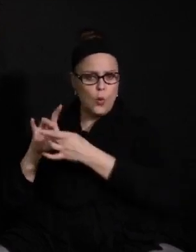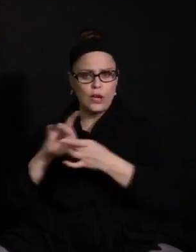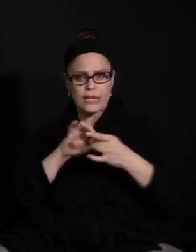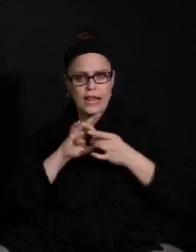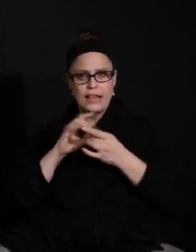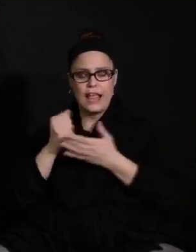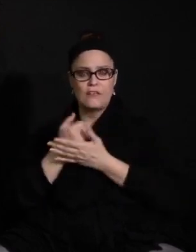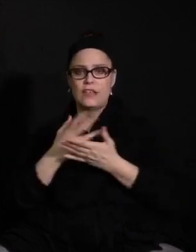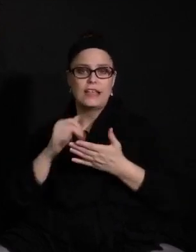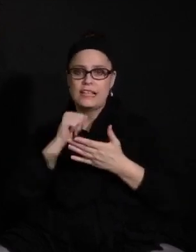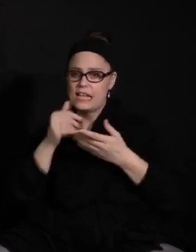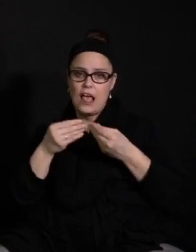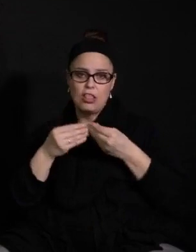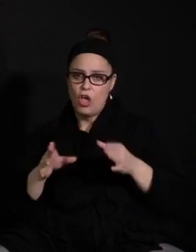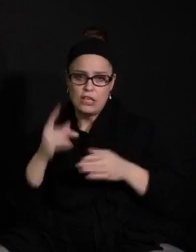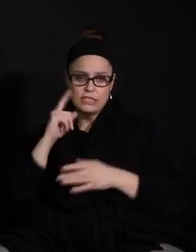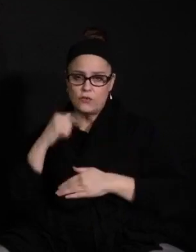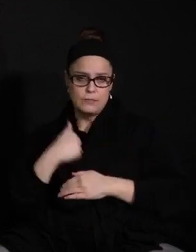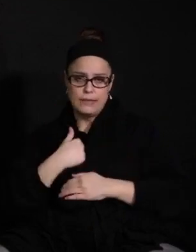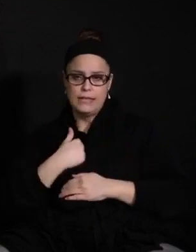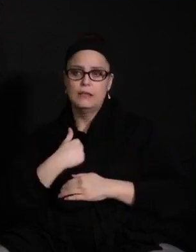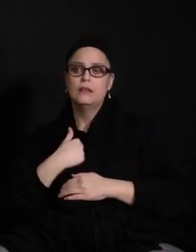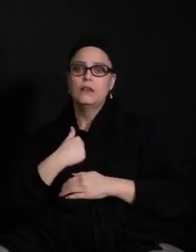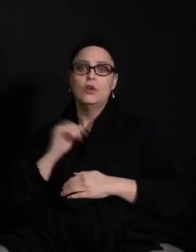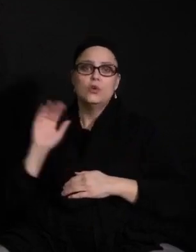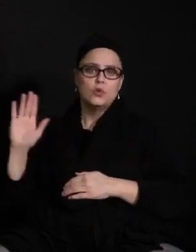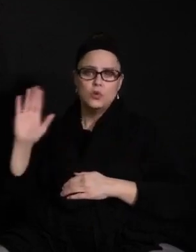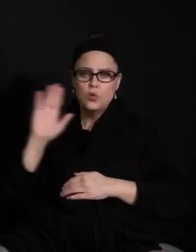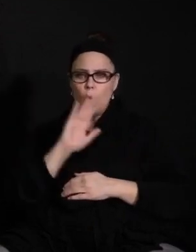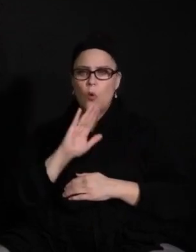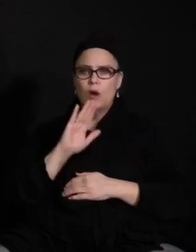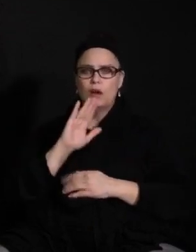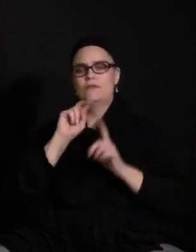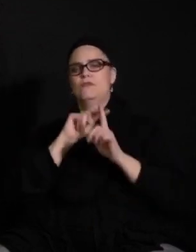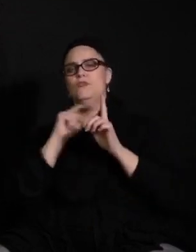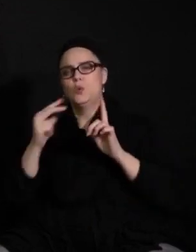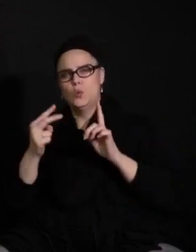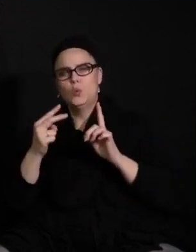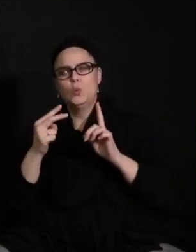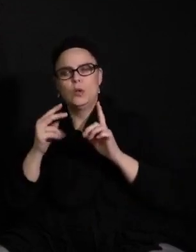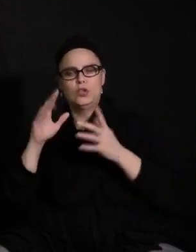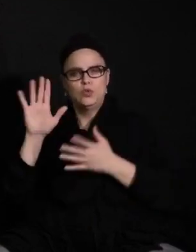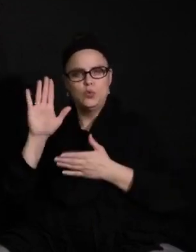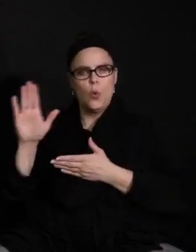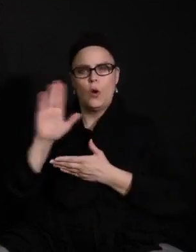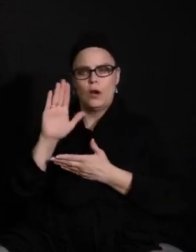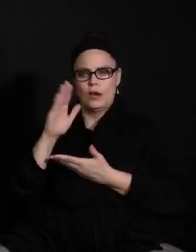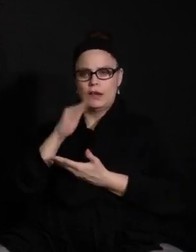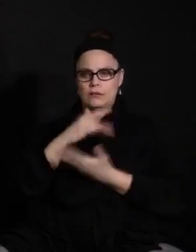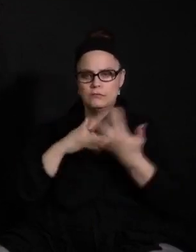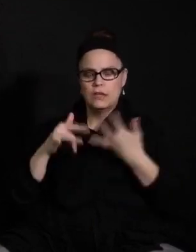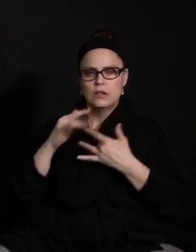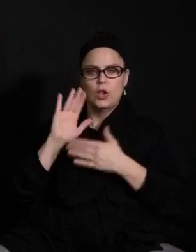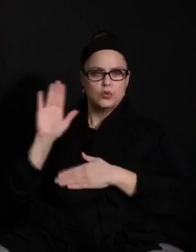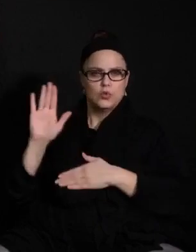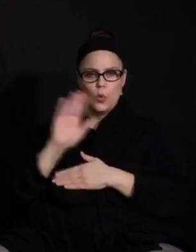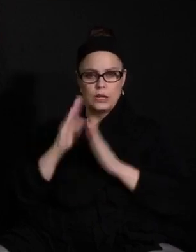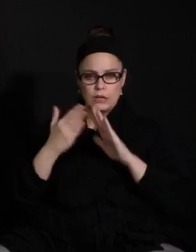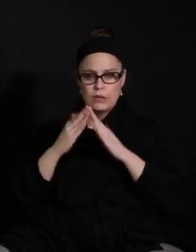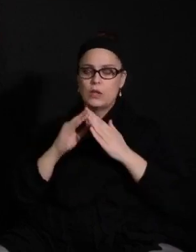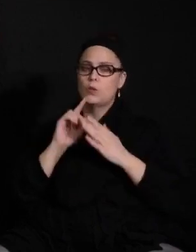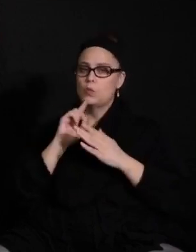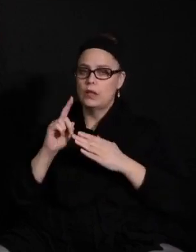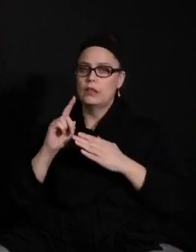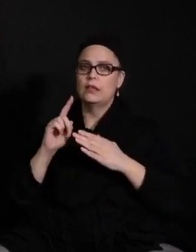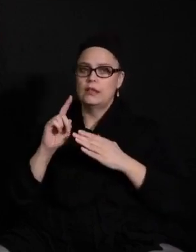lost on me at all. The vantage point that you have and the interactions that you have with all in your community really do